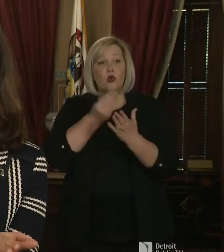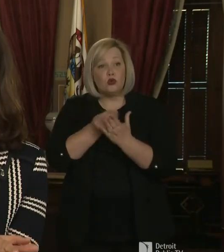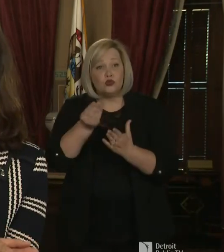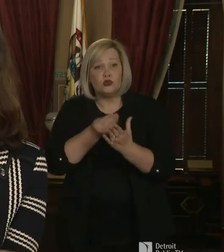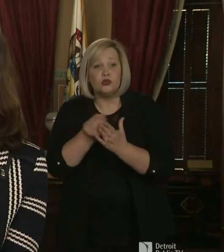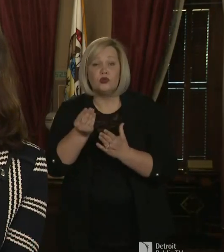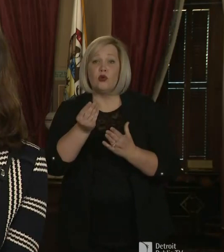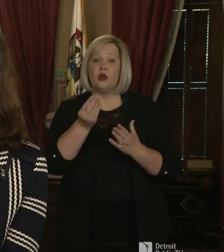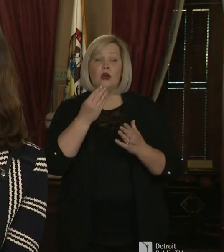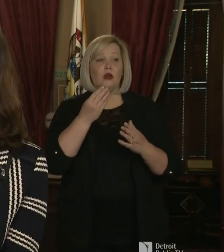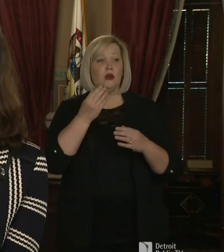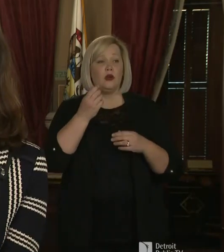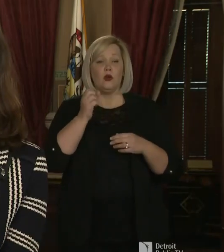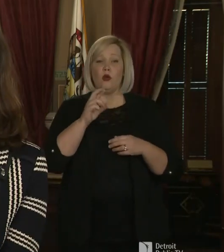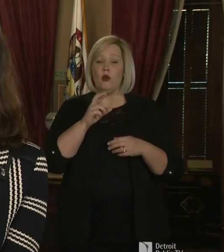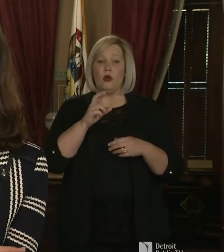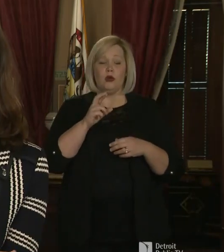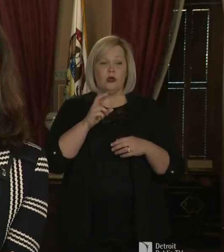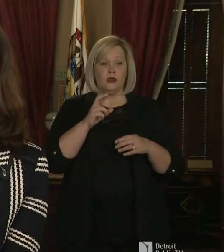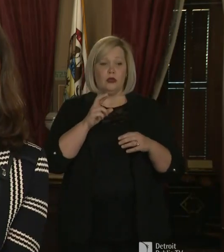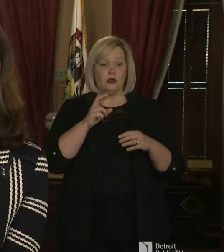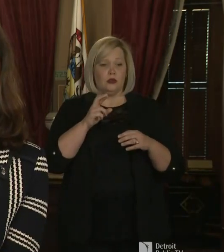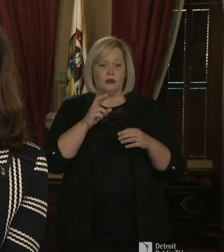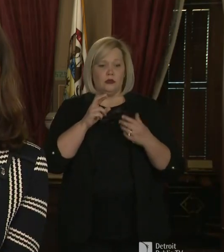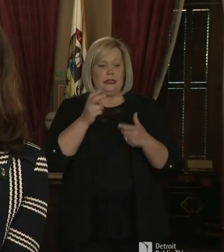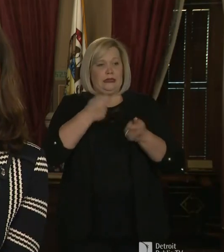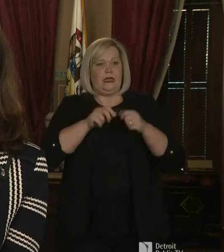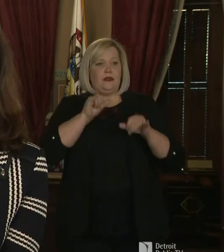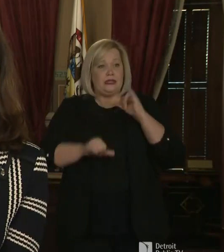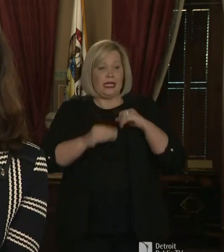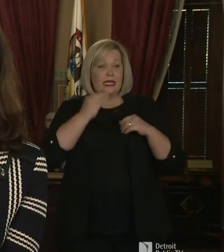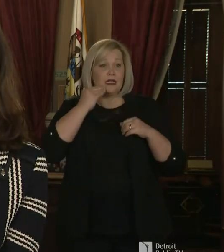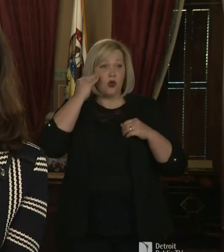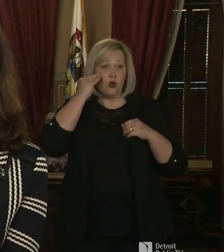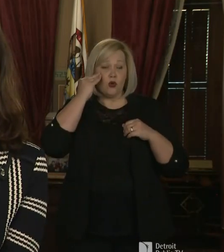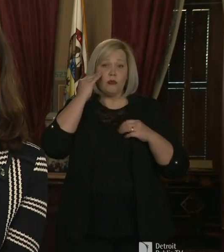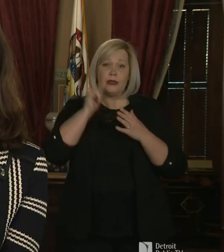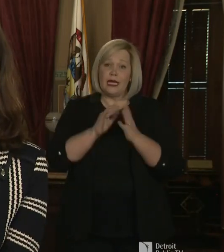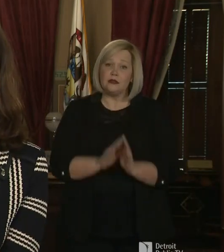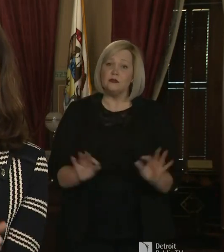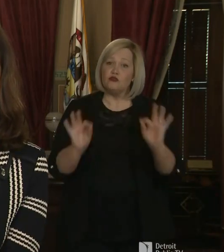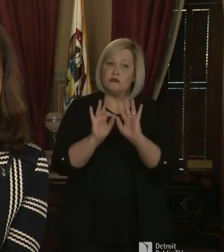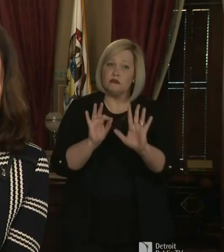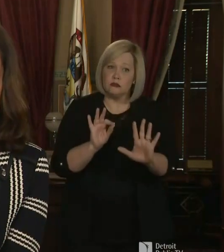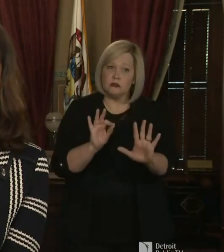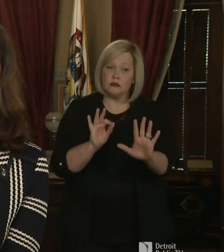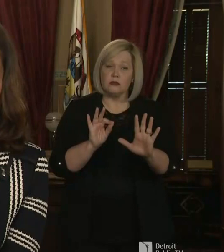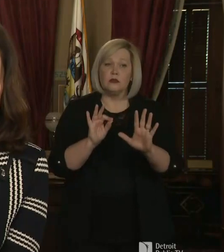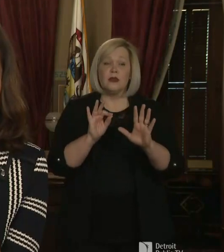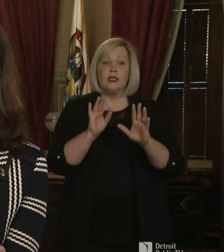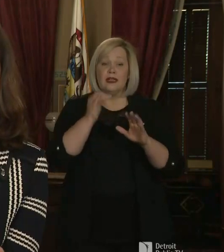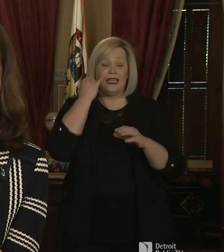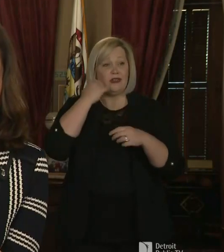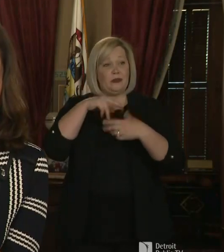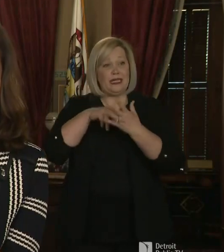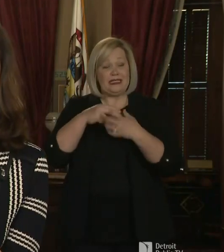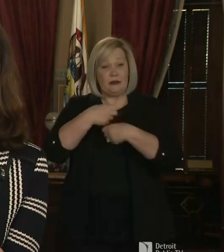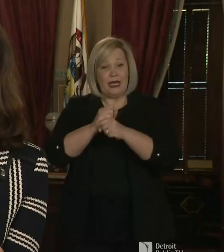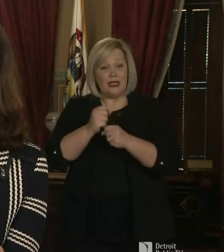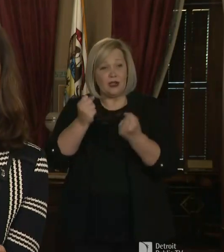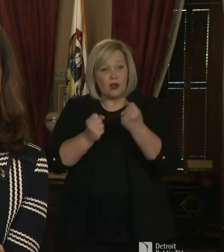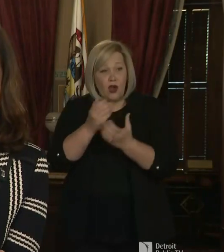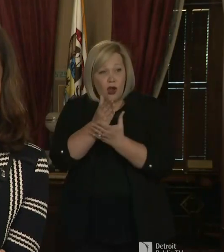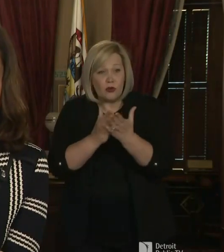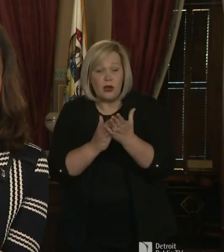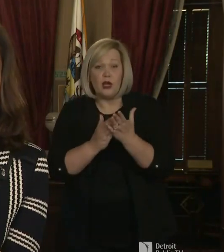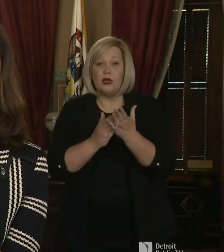you know, in the stay home, um, moment, then that is an essential thing. But if it is producing car parts and showing up